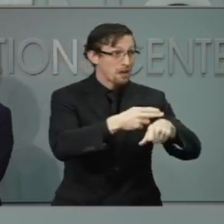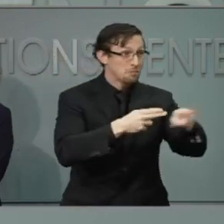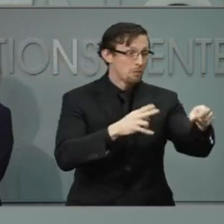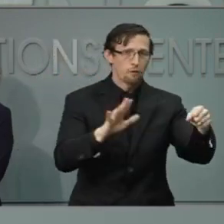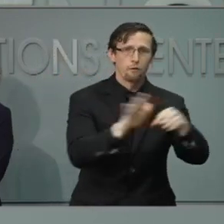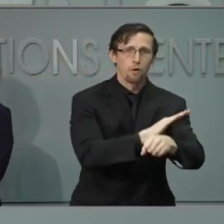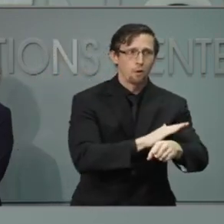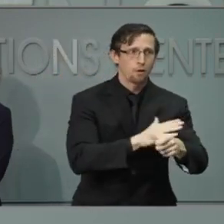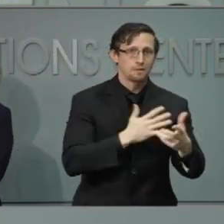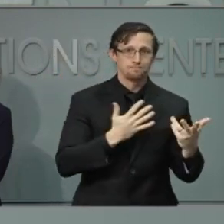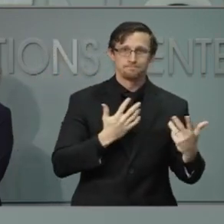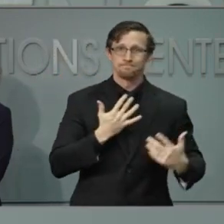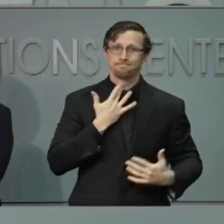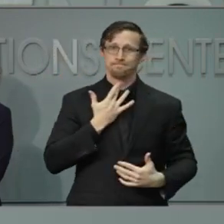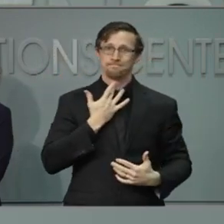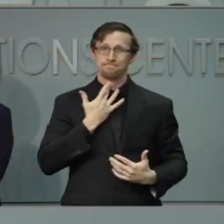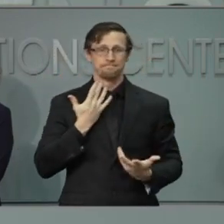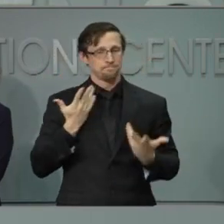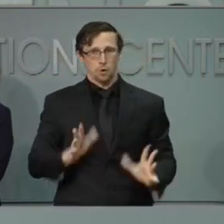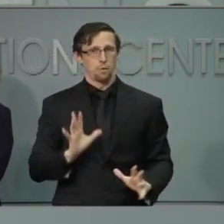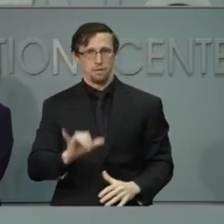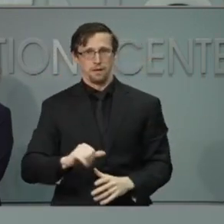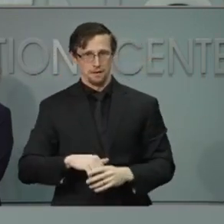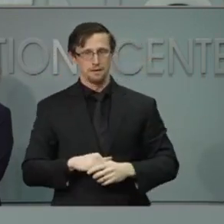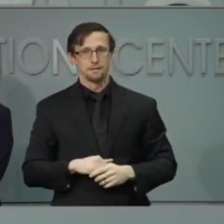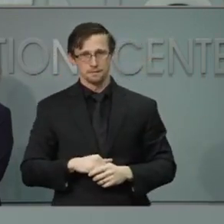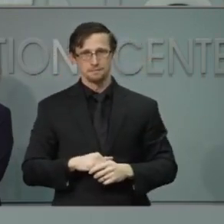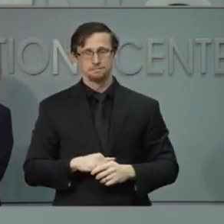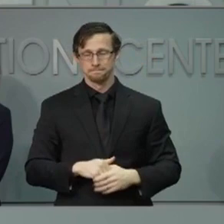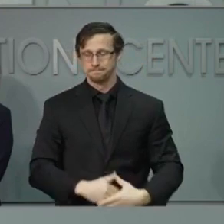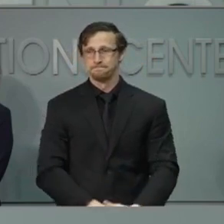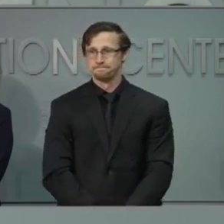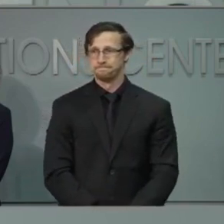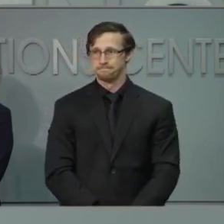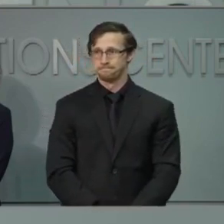And so we're working very hard on that, but everyone plays a role in it. Thanks.